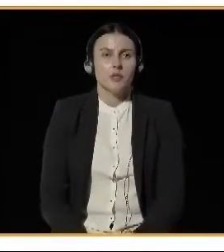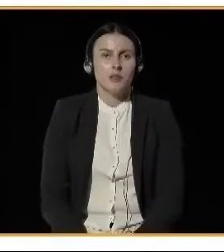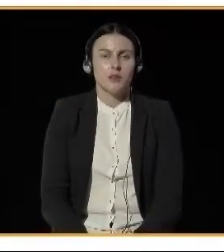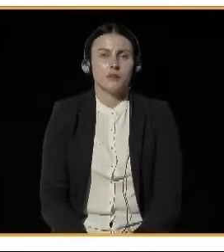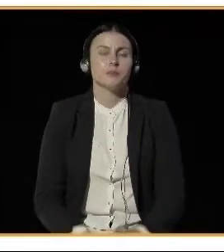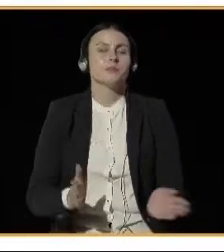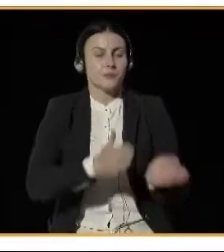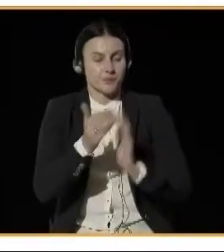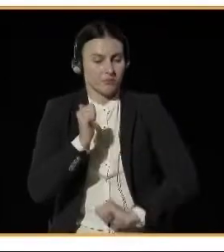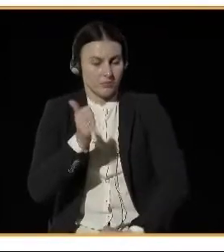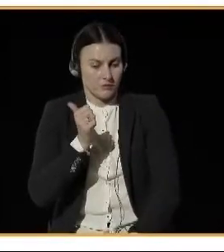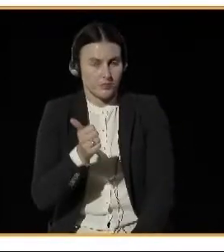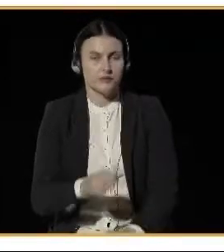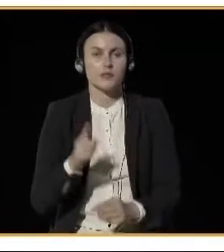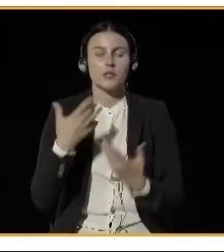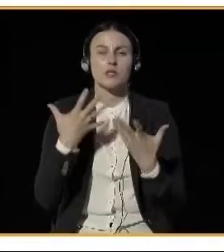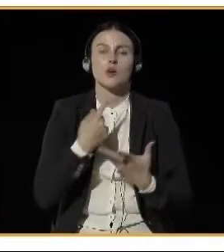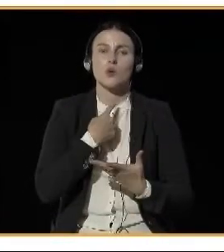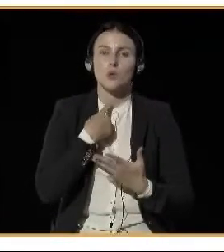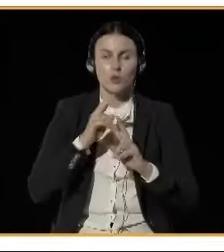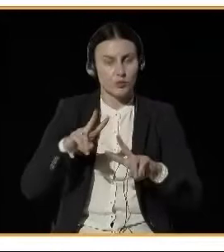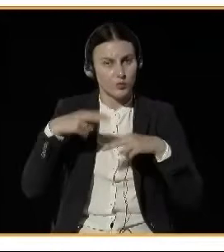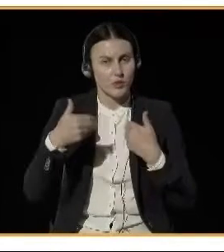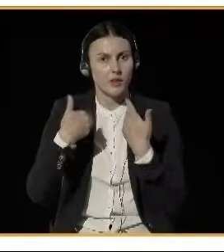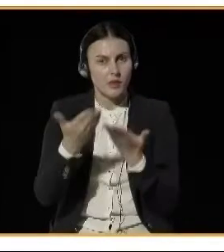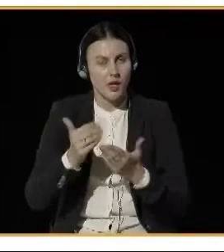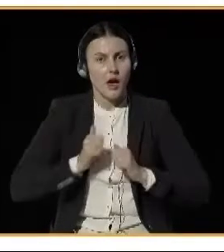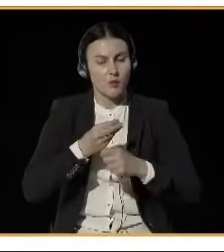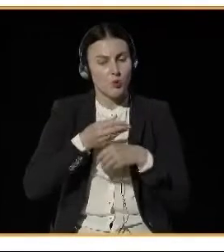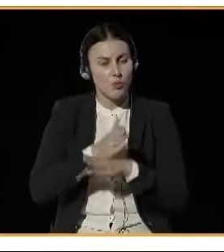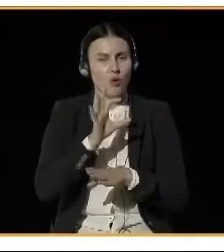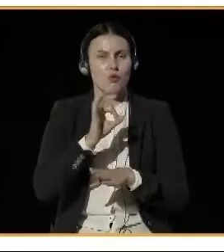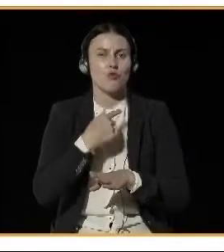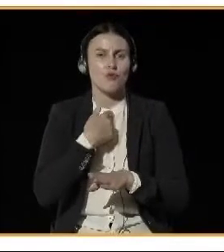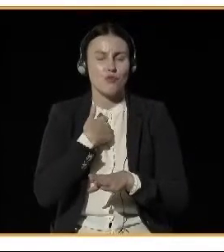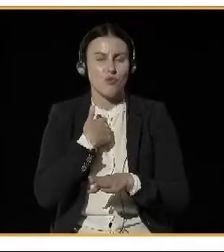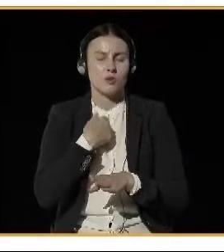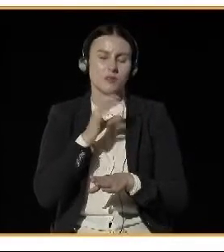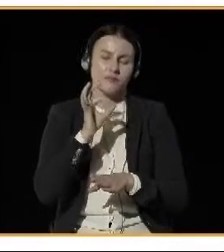their experience and to present the problems their countries are struggling with.